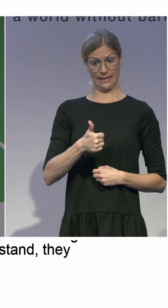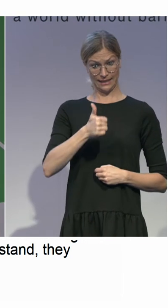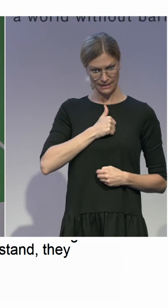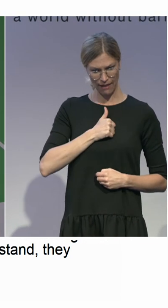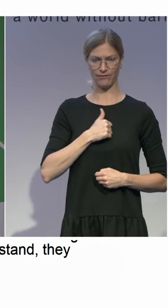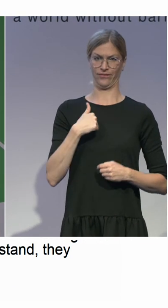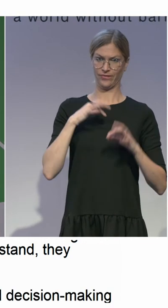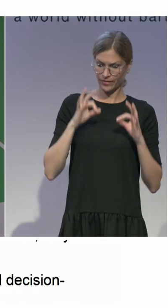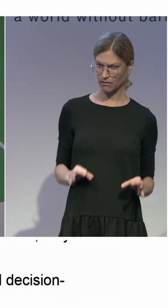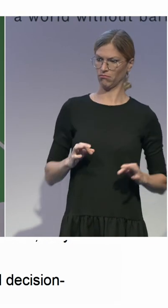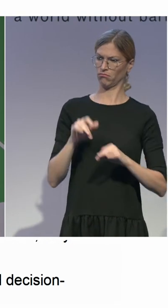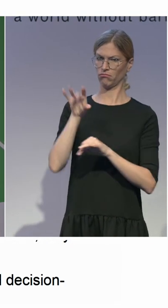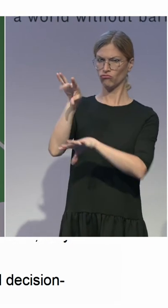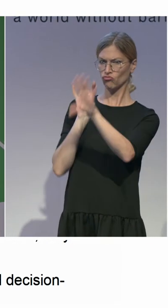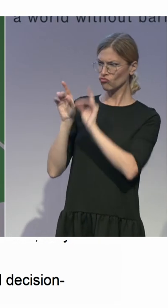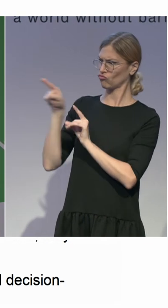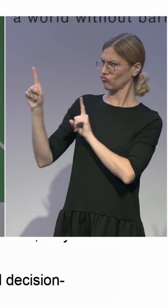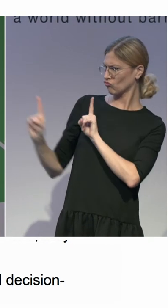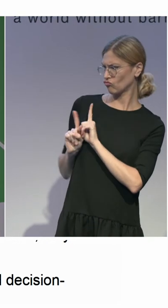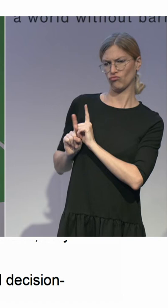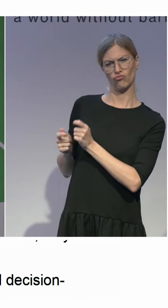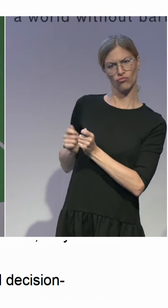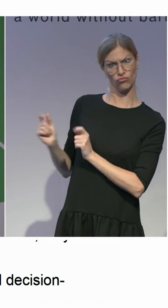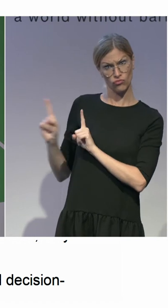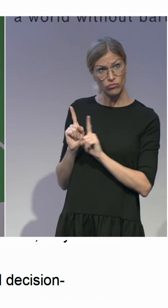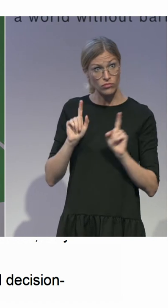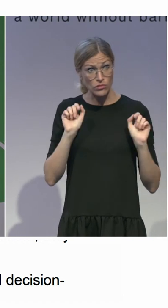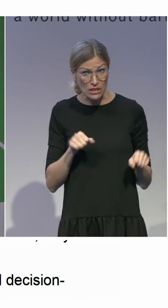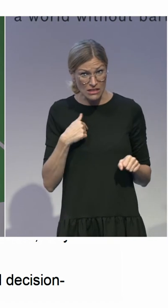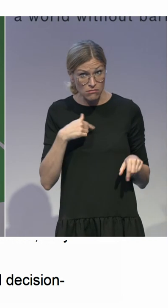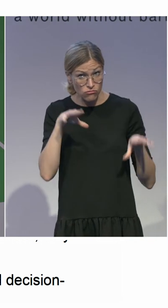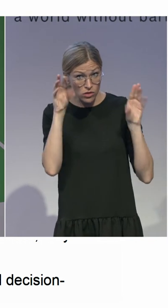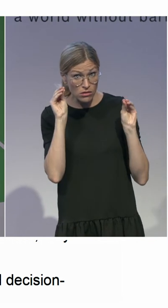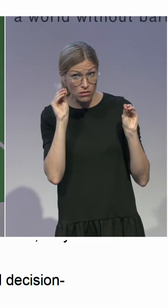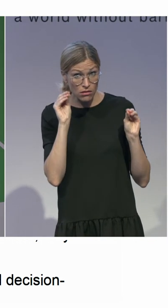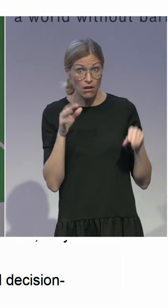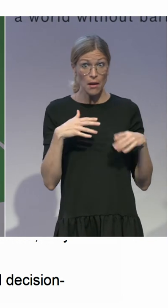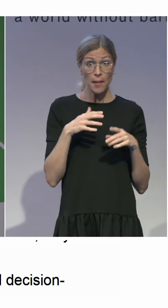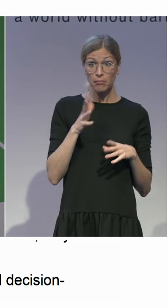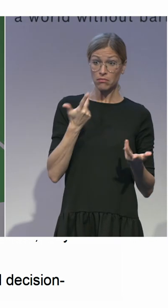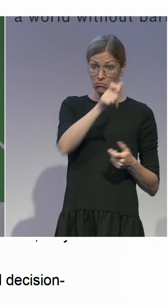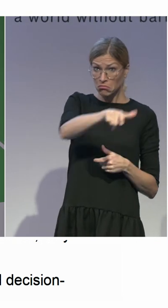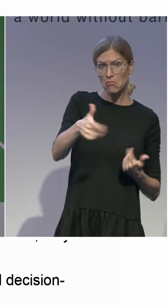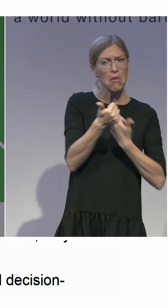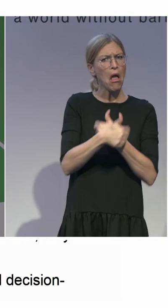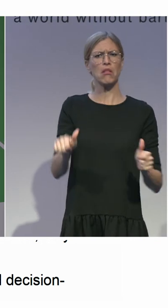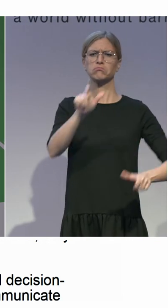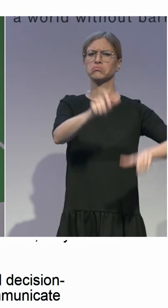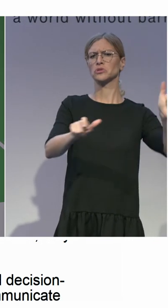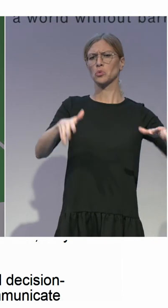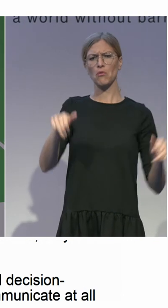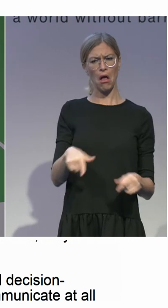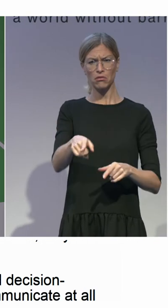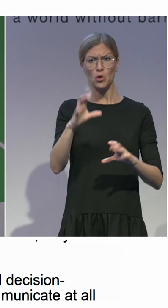be able to communicate at all? And also, if you could